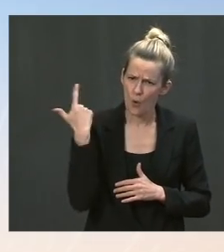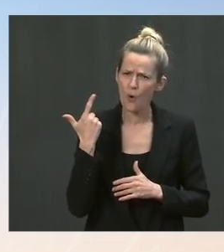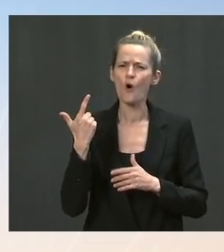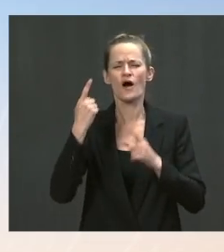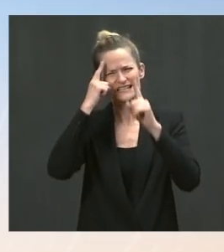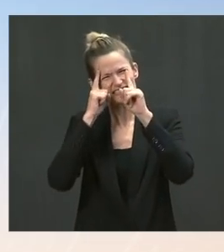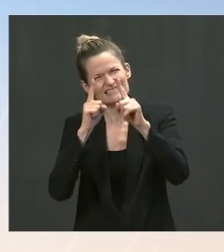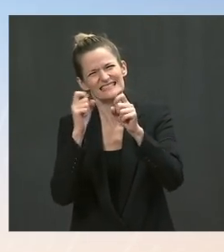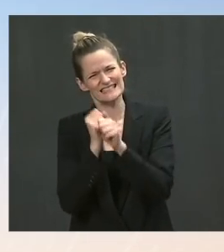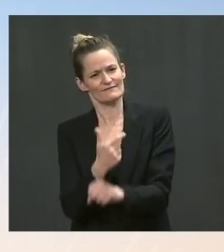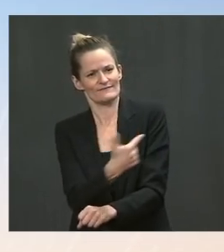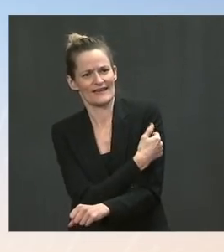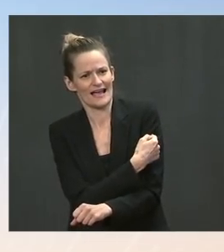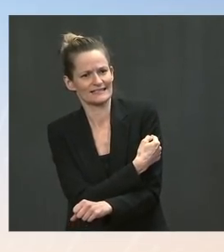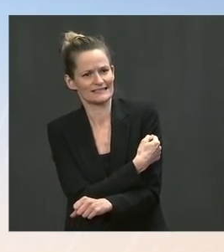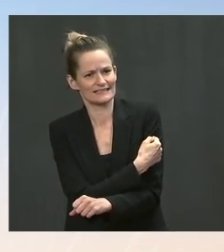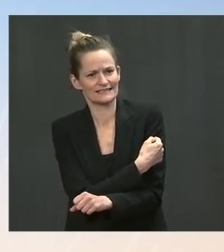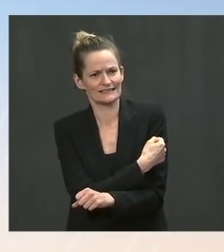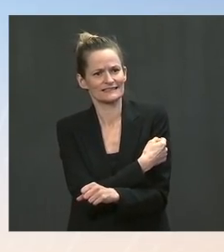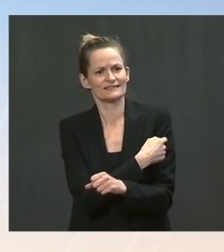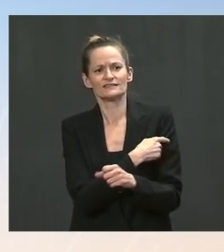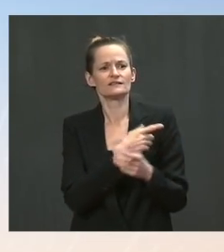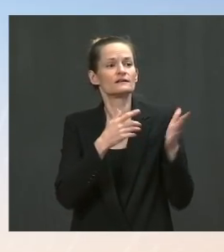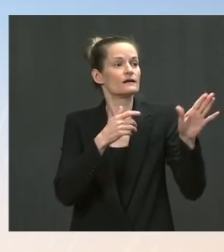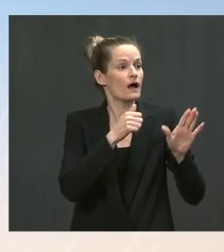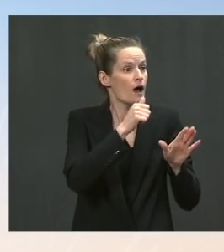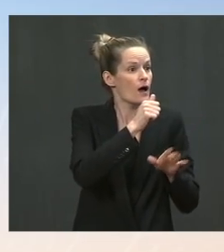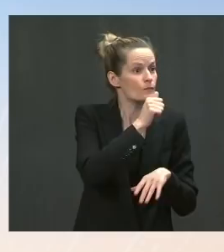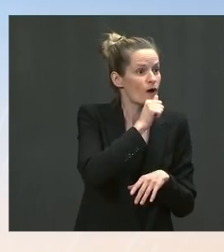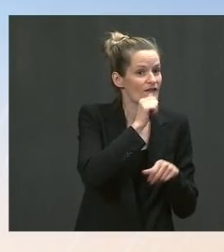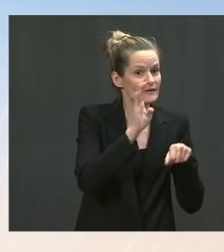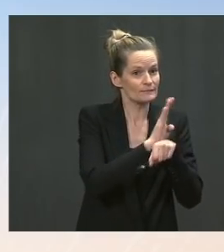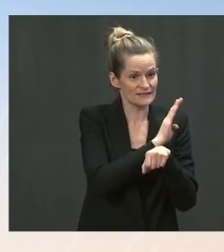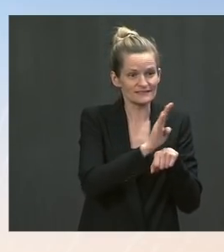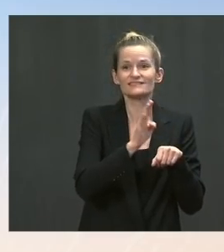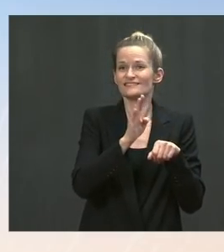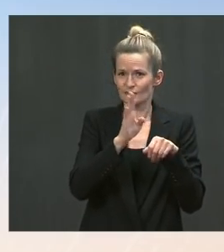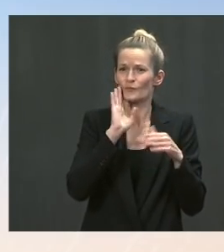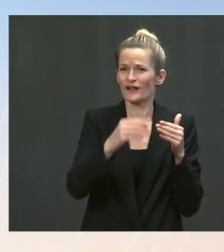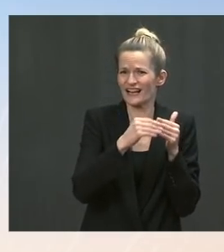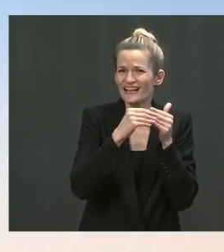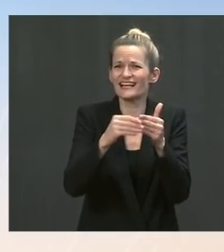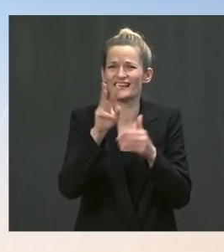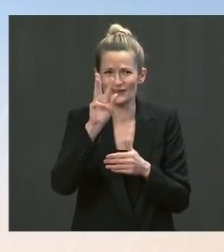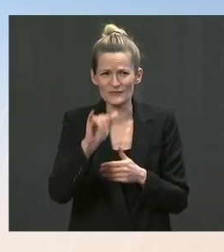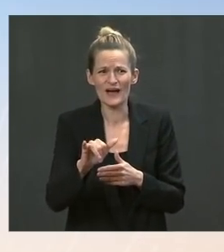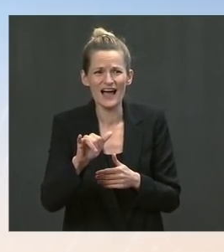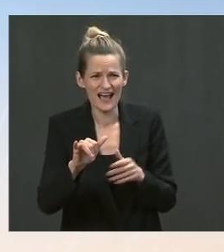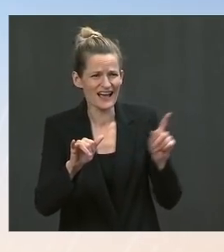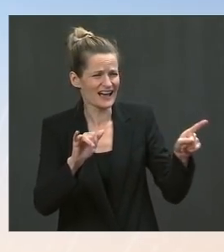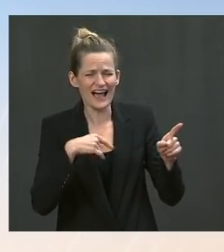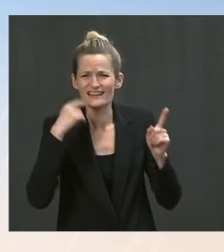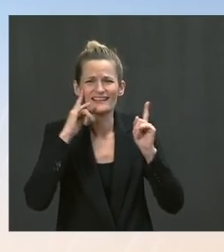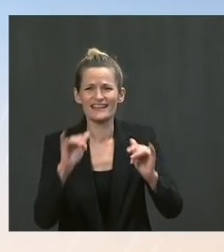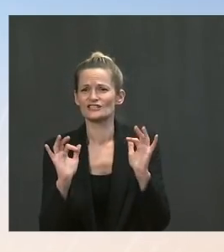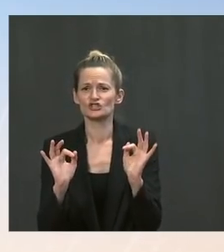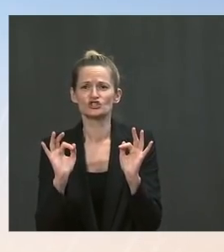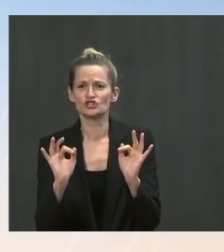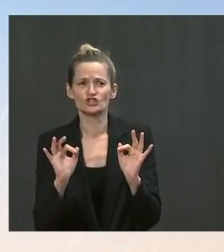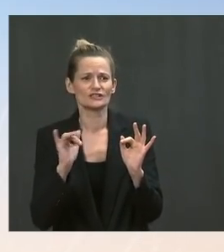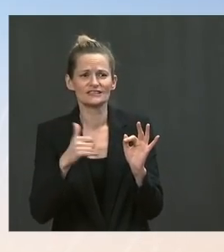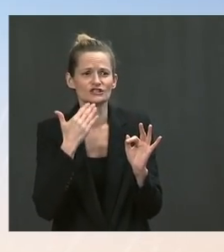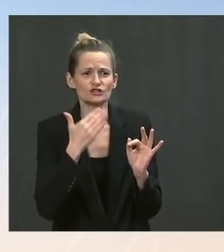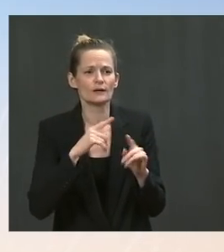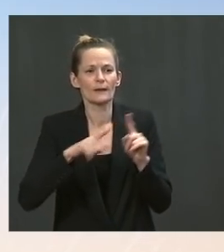sector companies that are in the lead and continue to be in the lead on moving this forward. That's a positive step. But there are ongoing internal discussions.